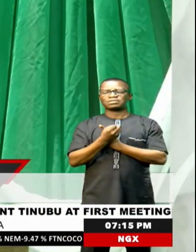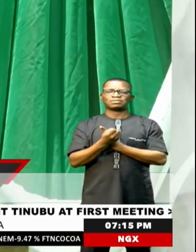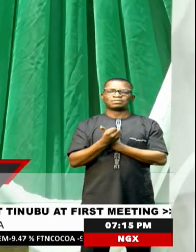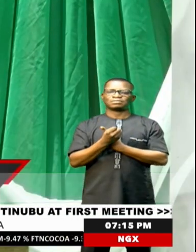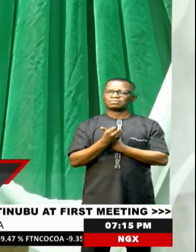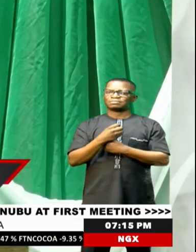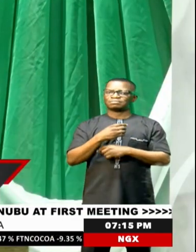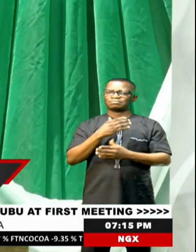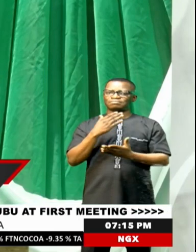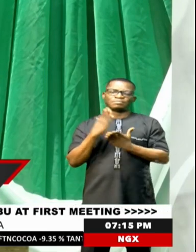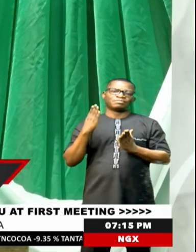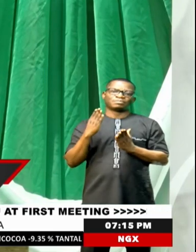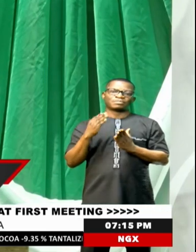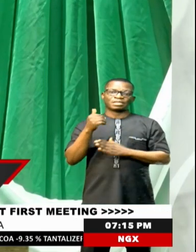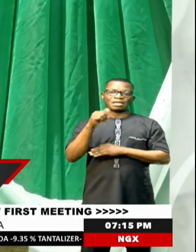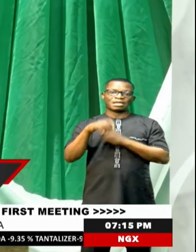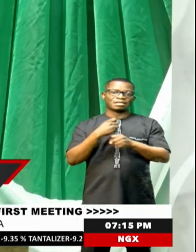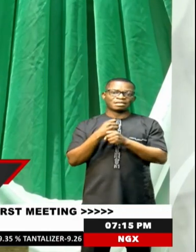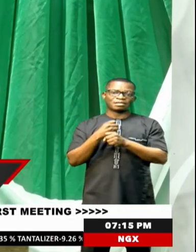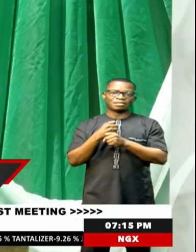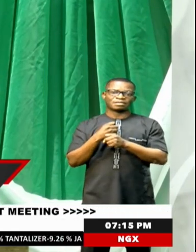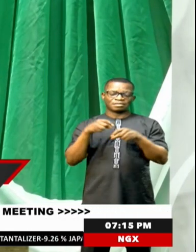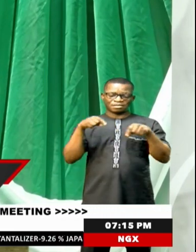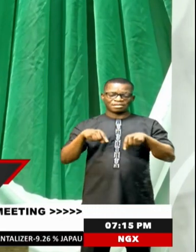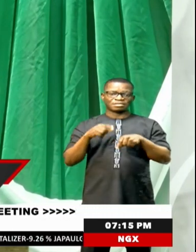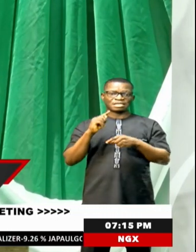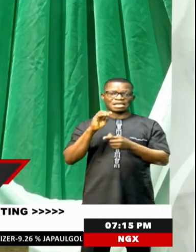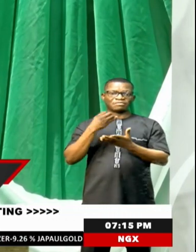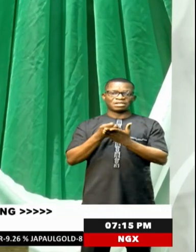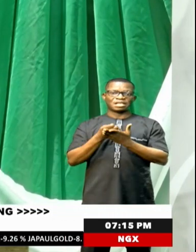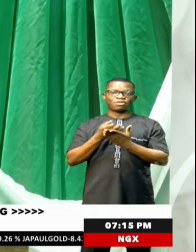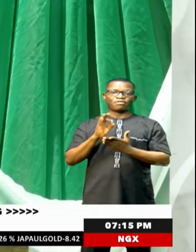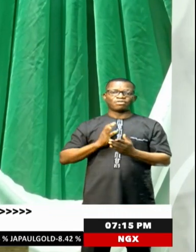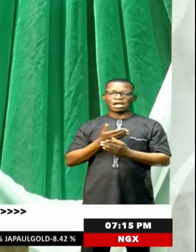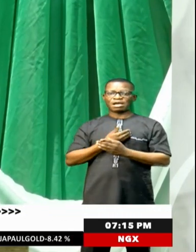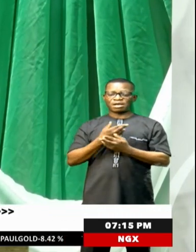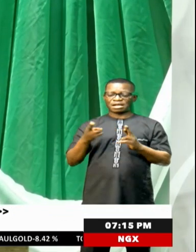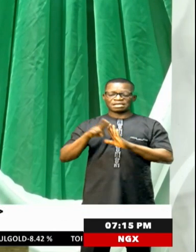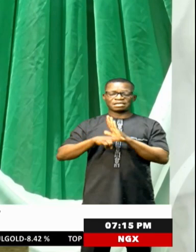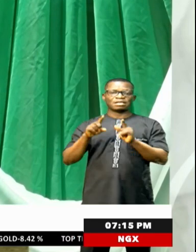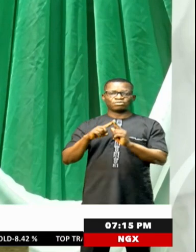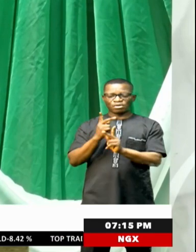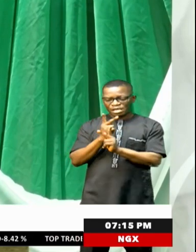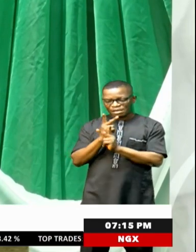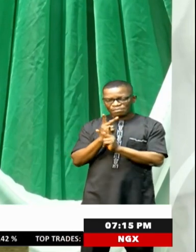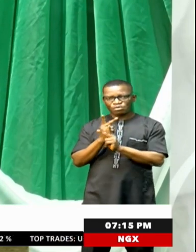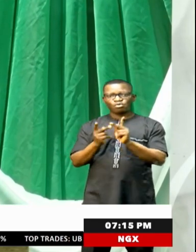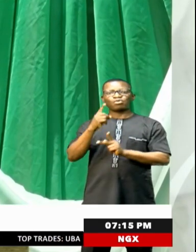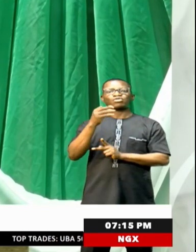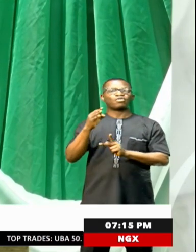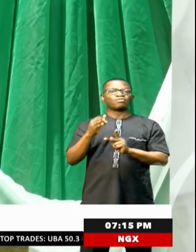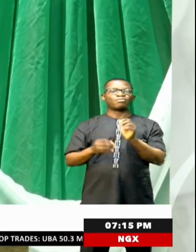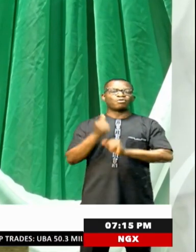is not merely a document. It is a testament to our commitment to preserving one of the most majestic